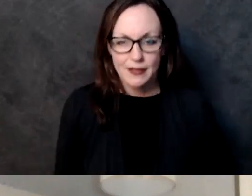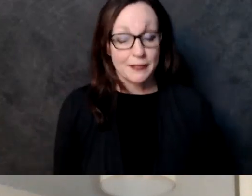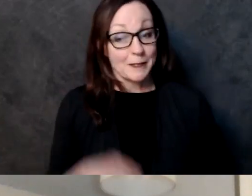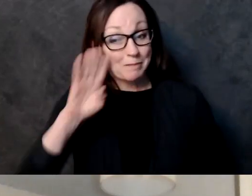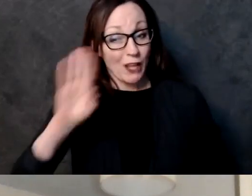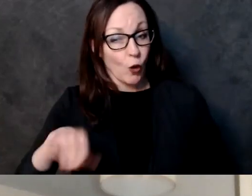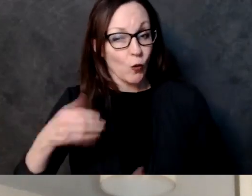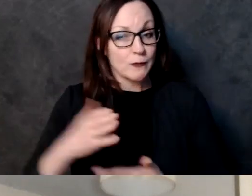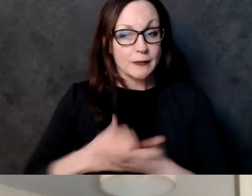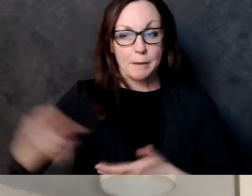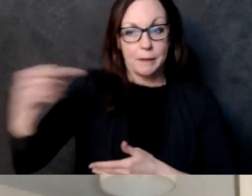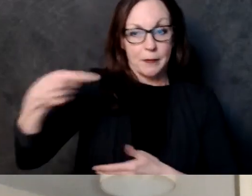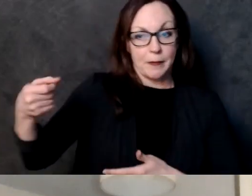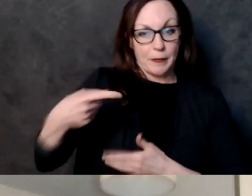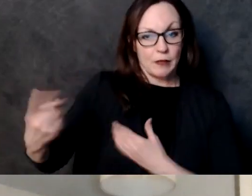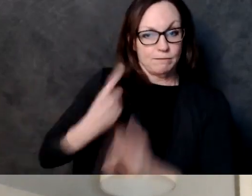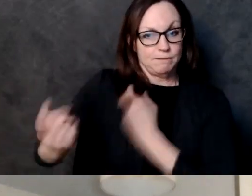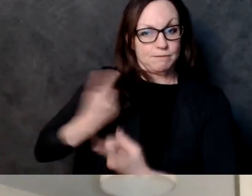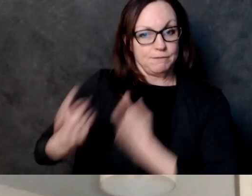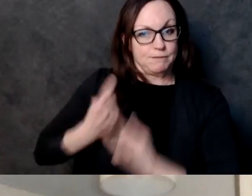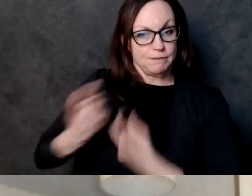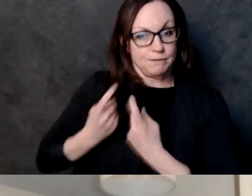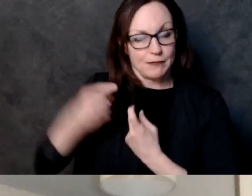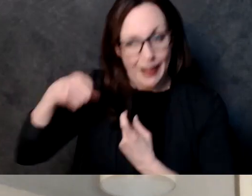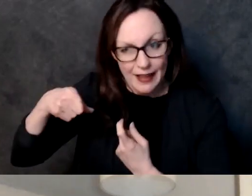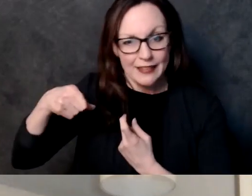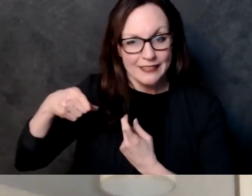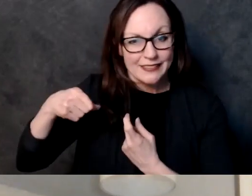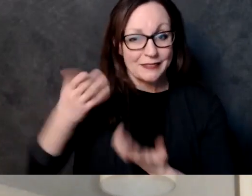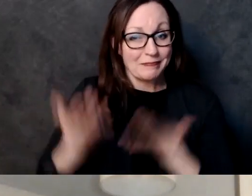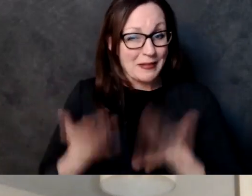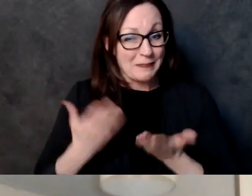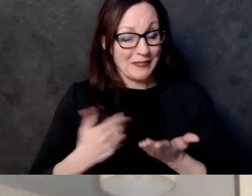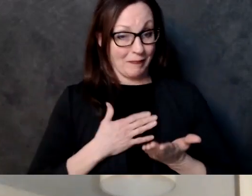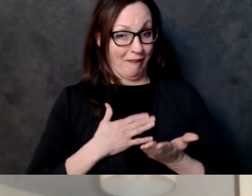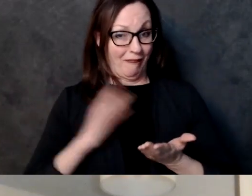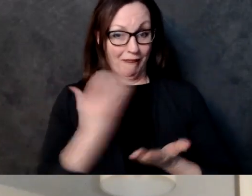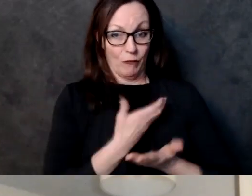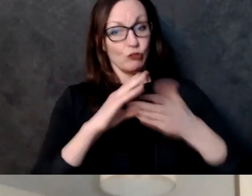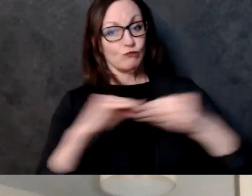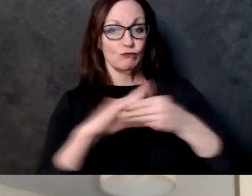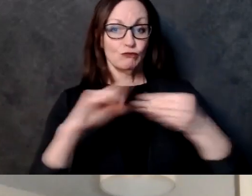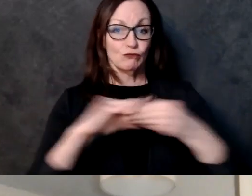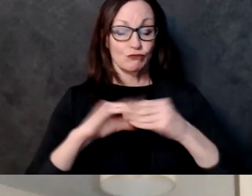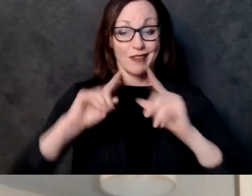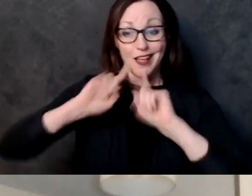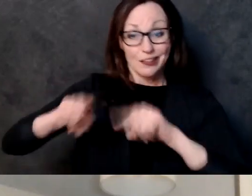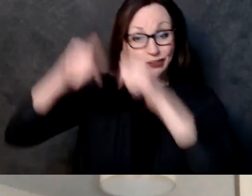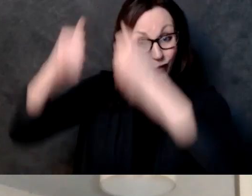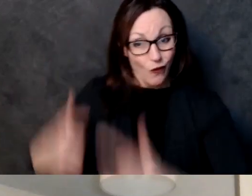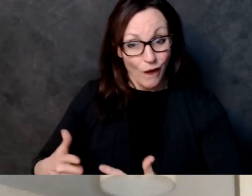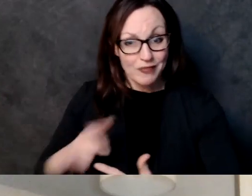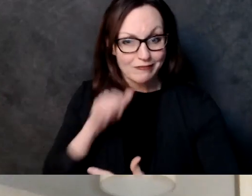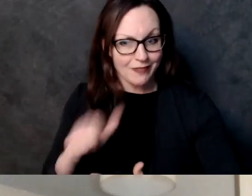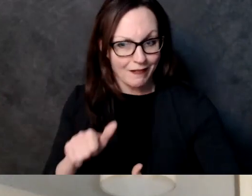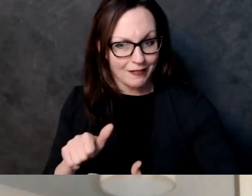to us that'll then we can respond but it's probably easiest to respond to or send an email to our office so we can respond uh